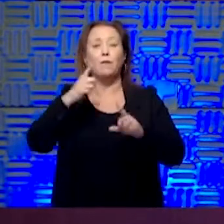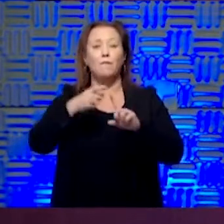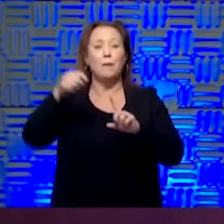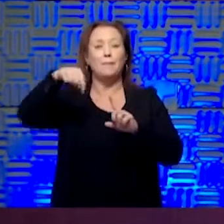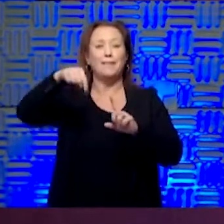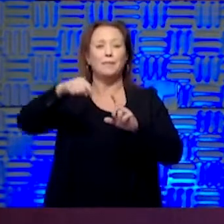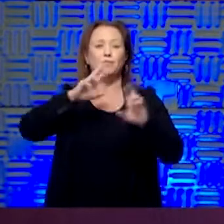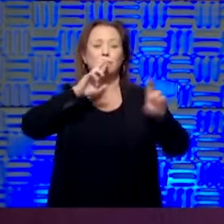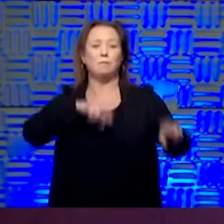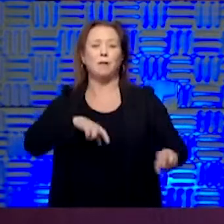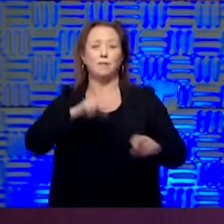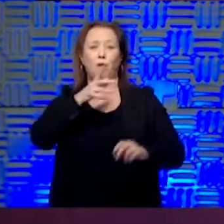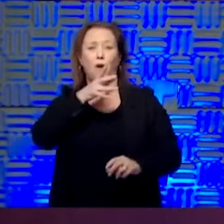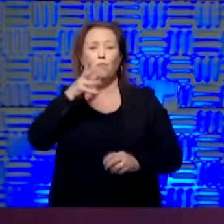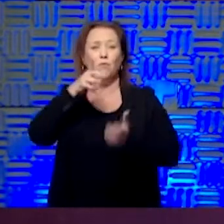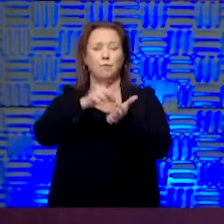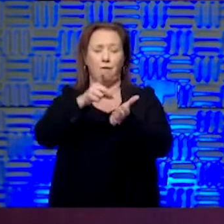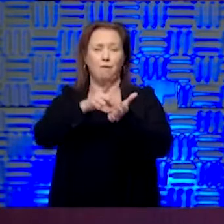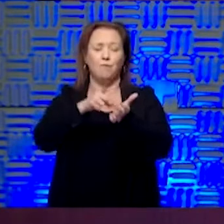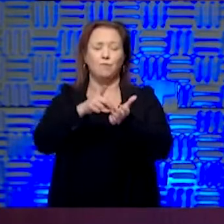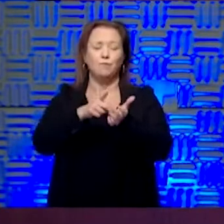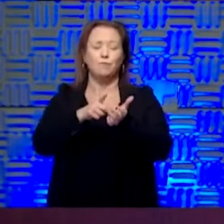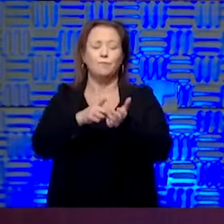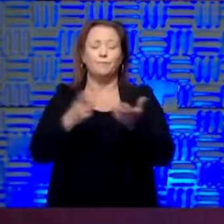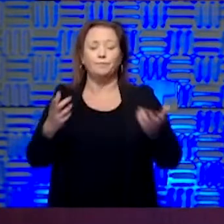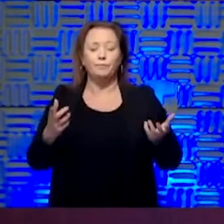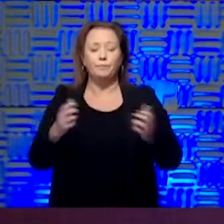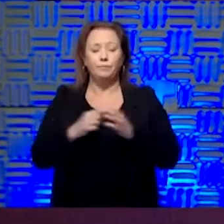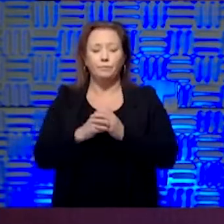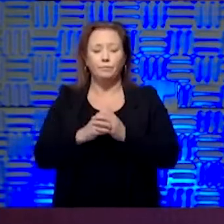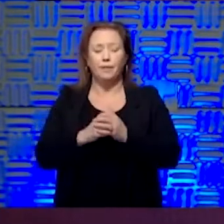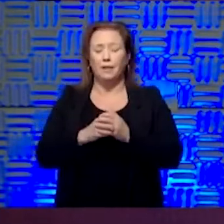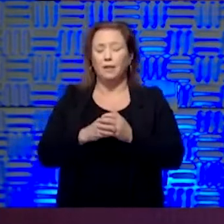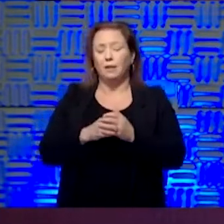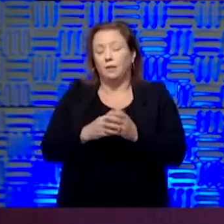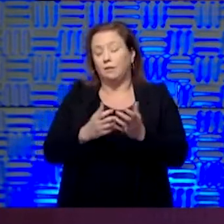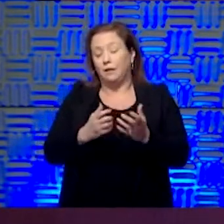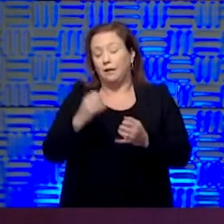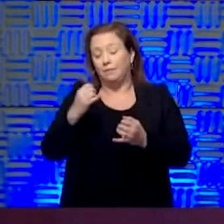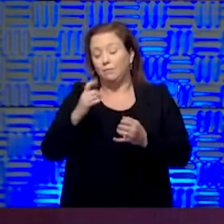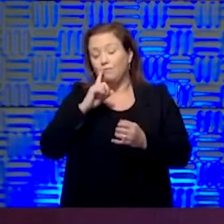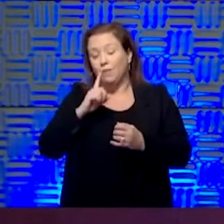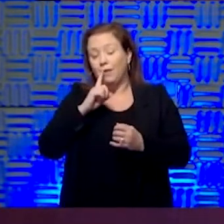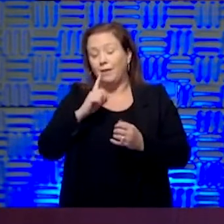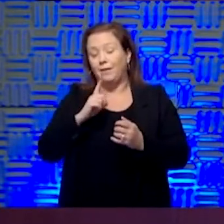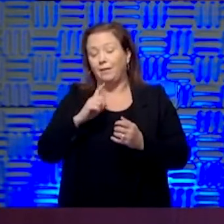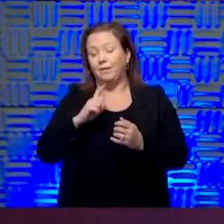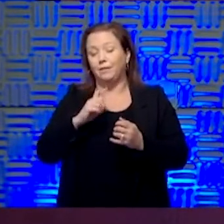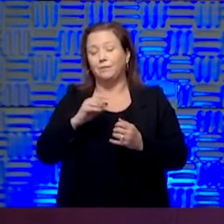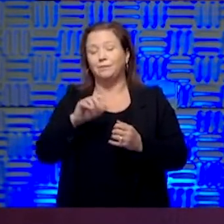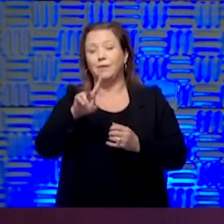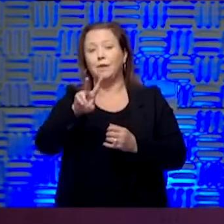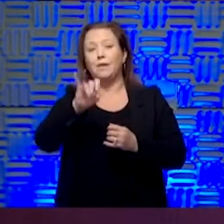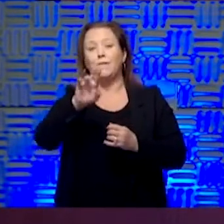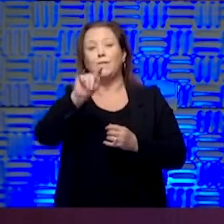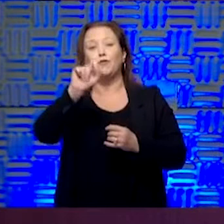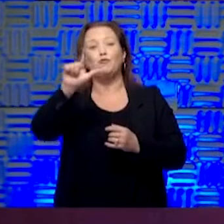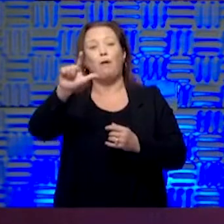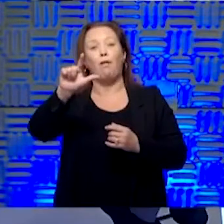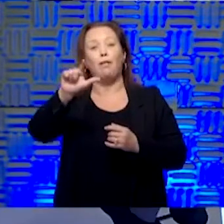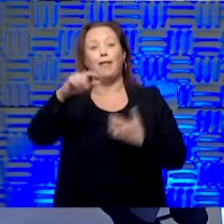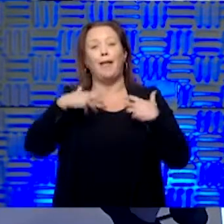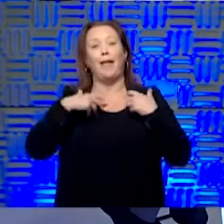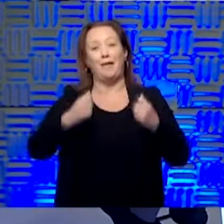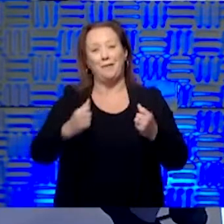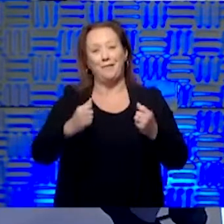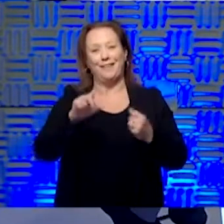response for our rural providers. And, you know, maybe the final kind of silver lining that I see out there is virtual health. I was just going to say, you've got to